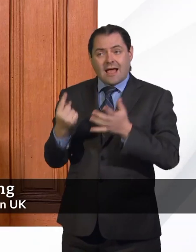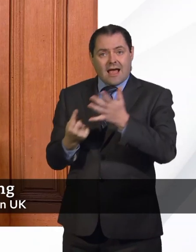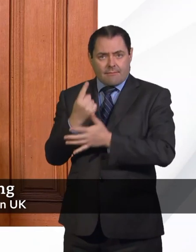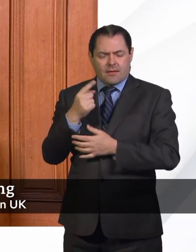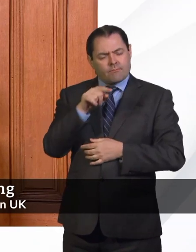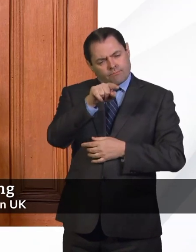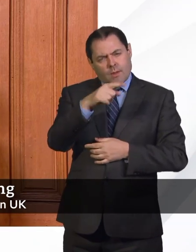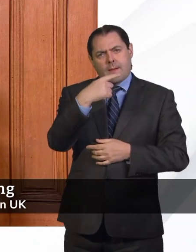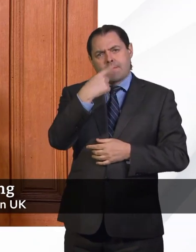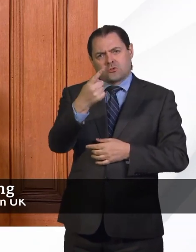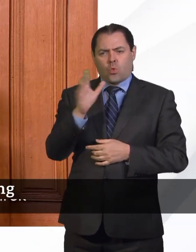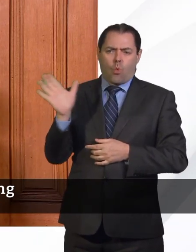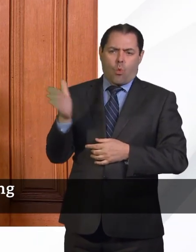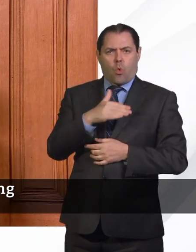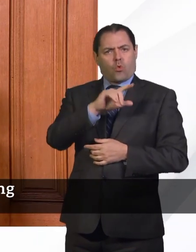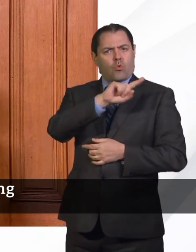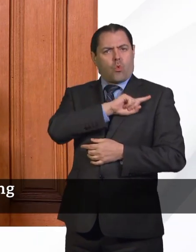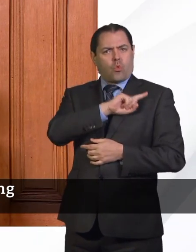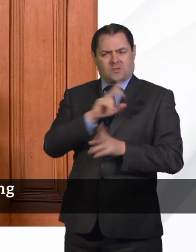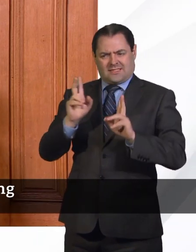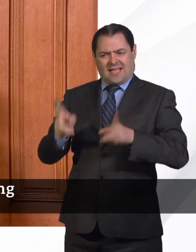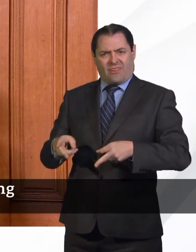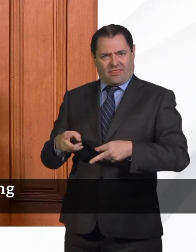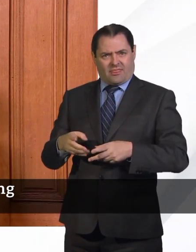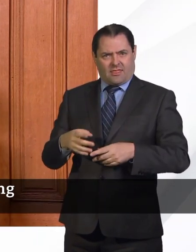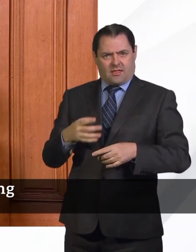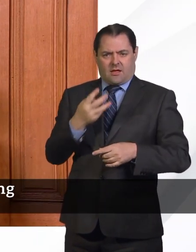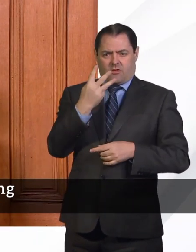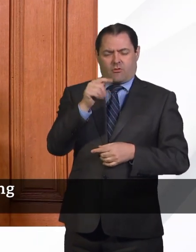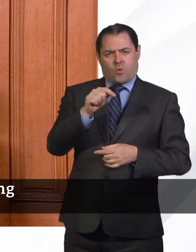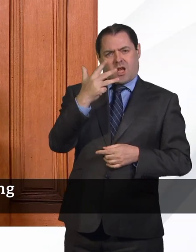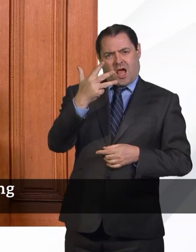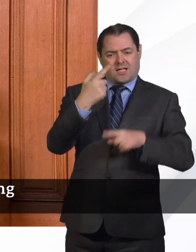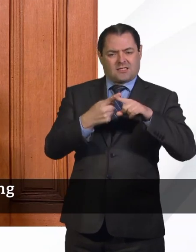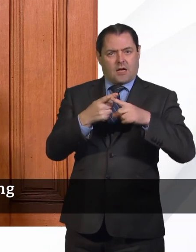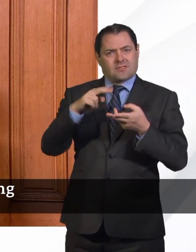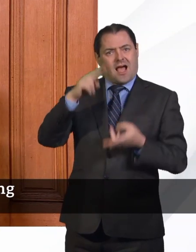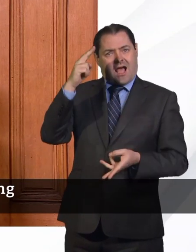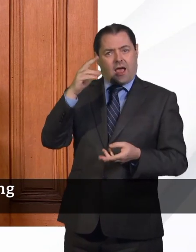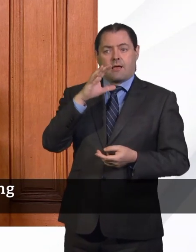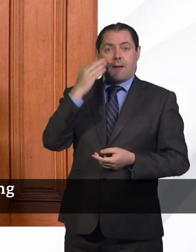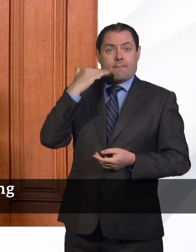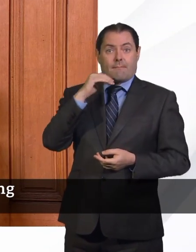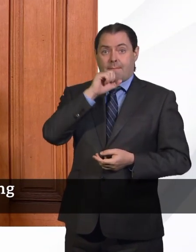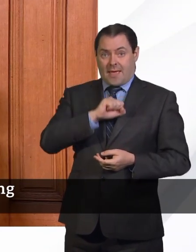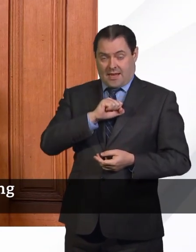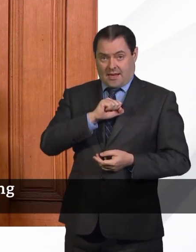all-cause mortality being four times higher, or actually 3.9 times higher in black men, for example, than